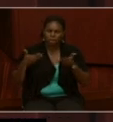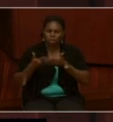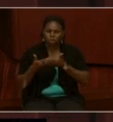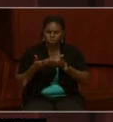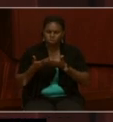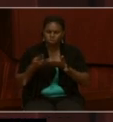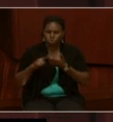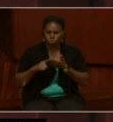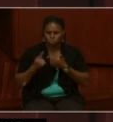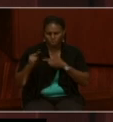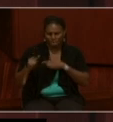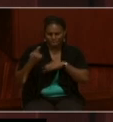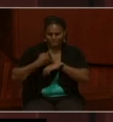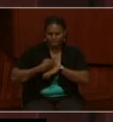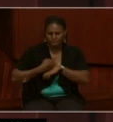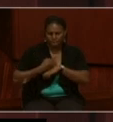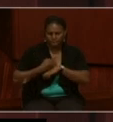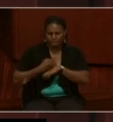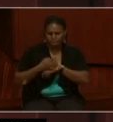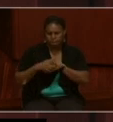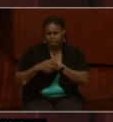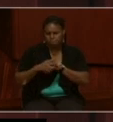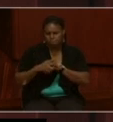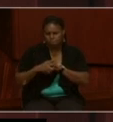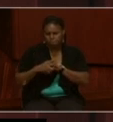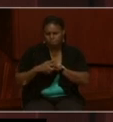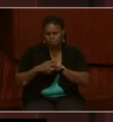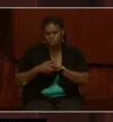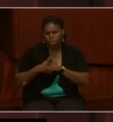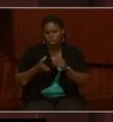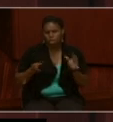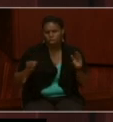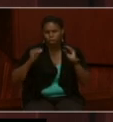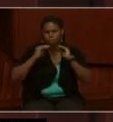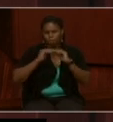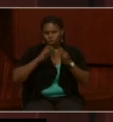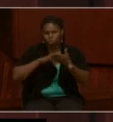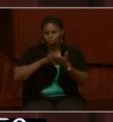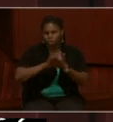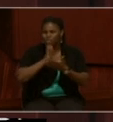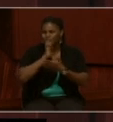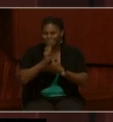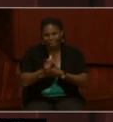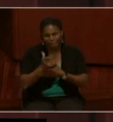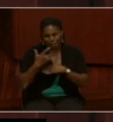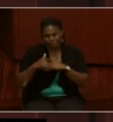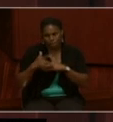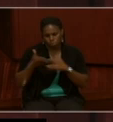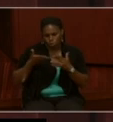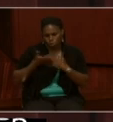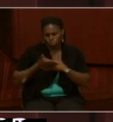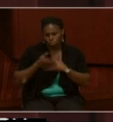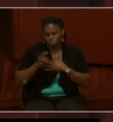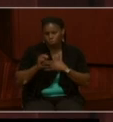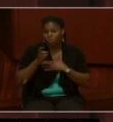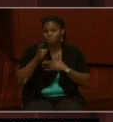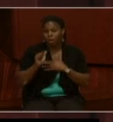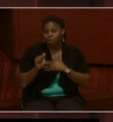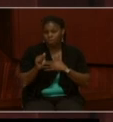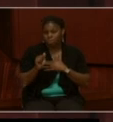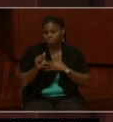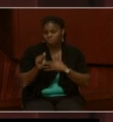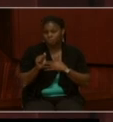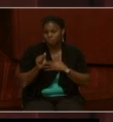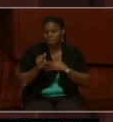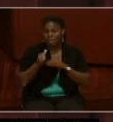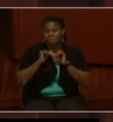the more records that are not available here through NARA. They're still